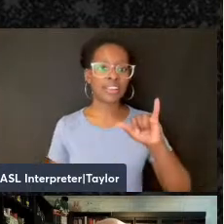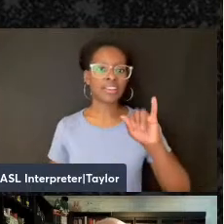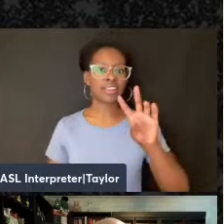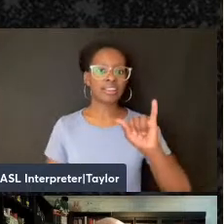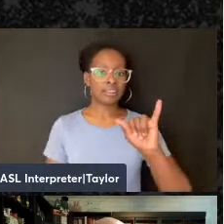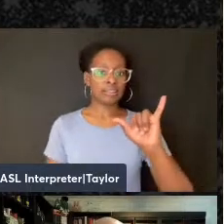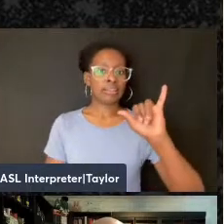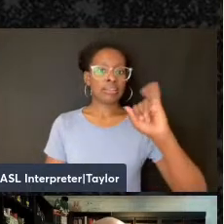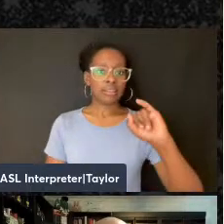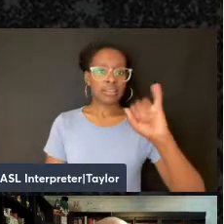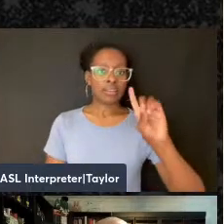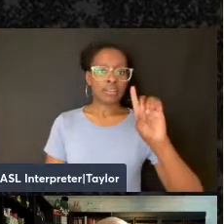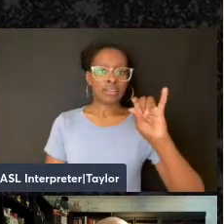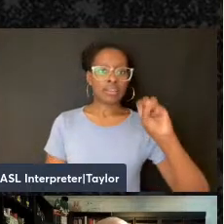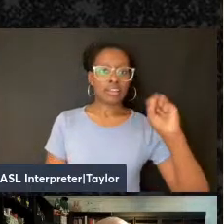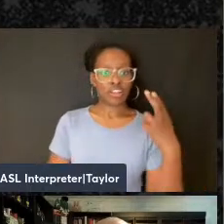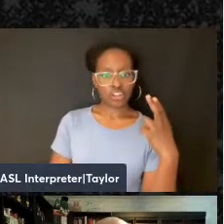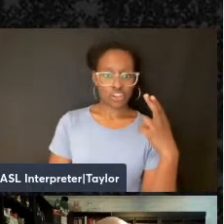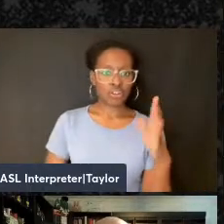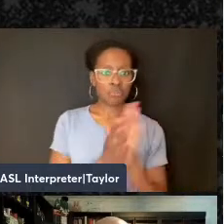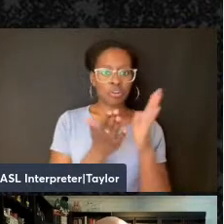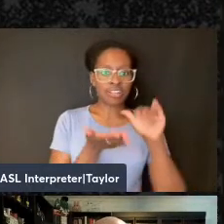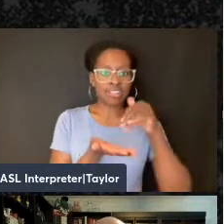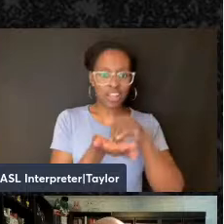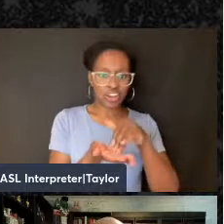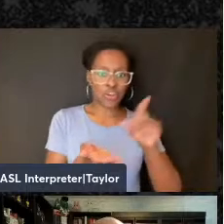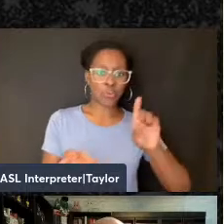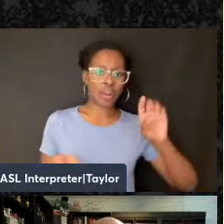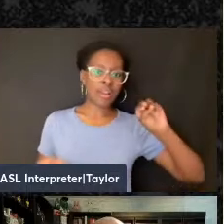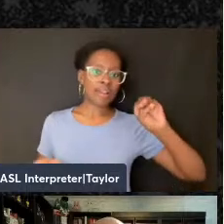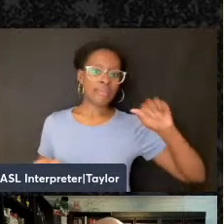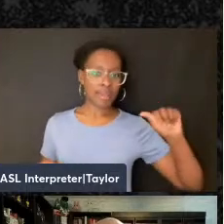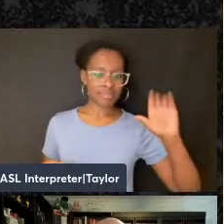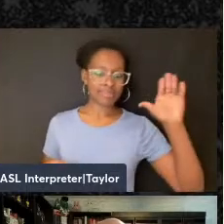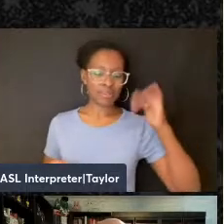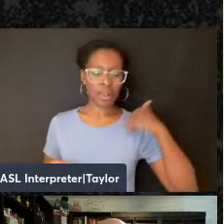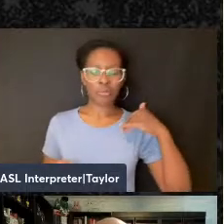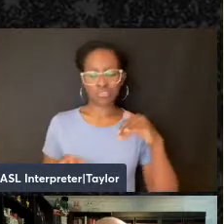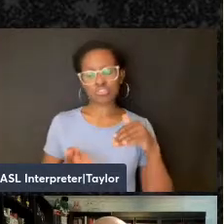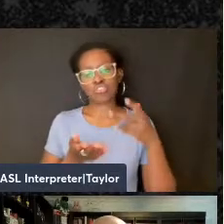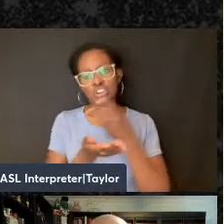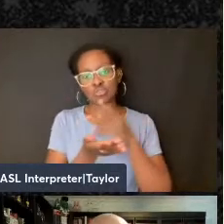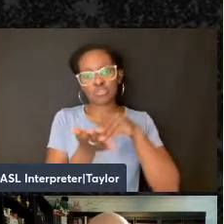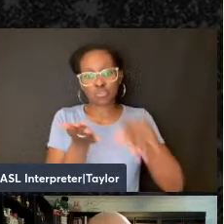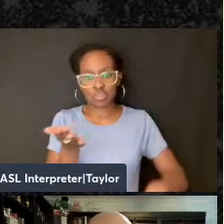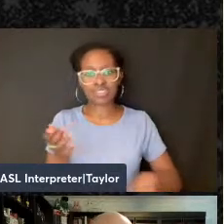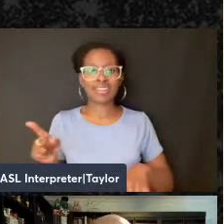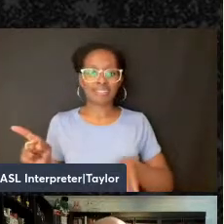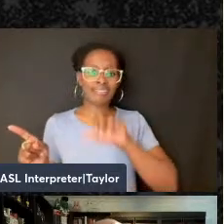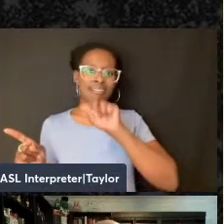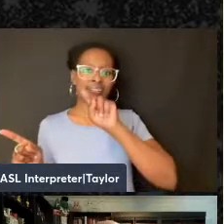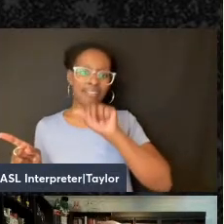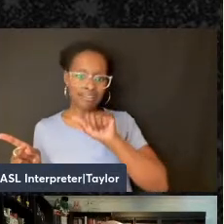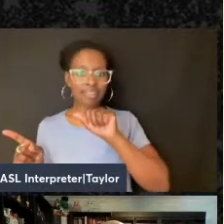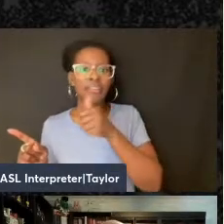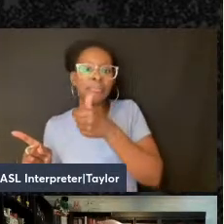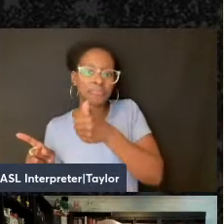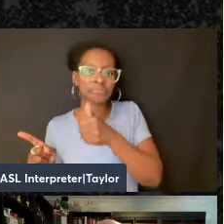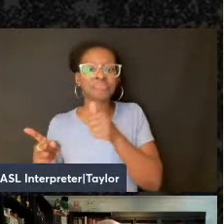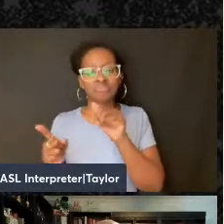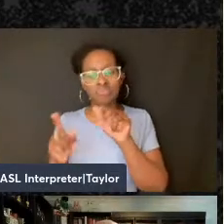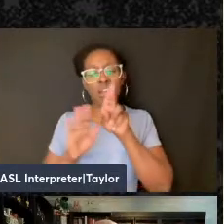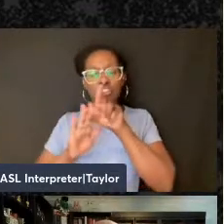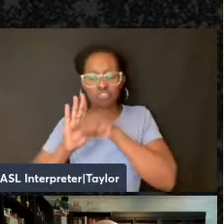Book Center in Amherst, Massachusetts back when I was a graduate student and Anna was an undergrad. We